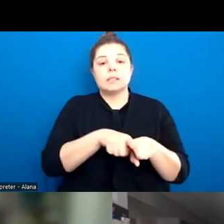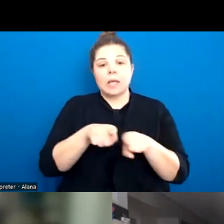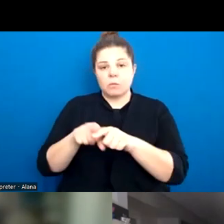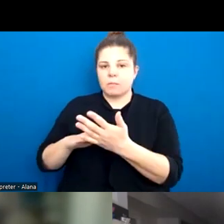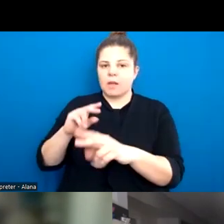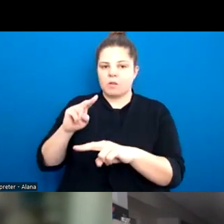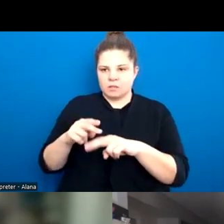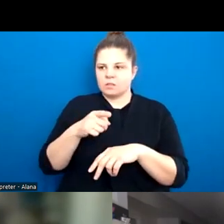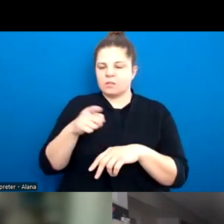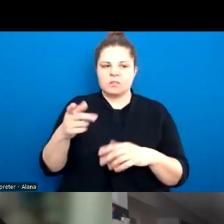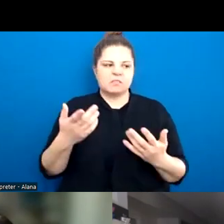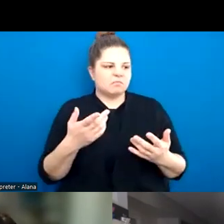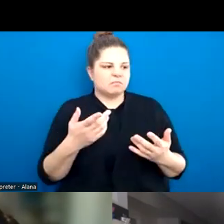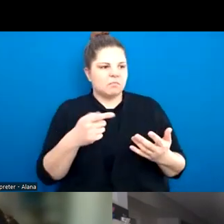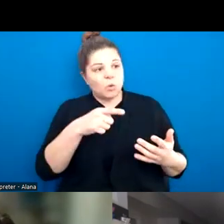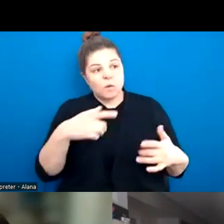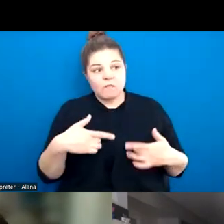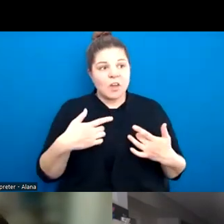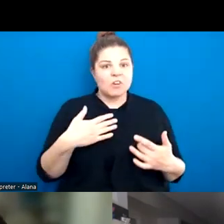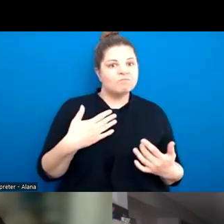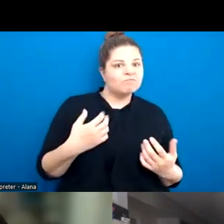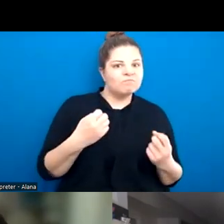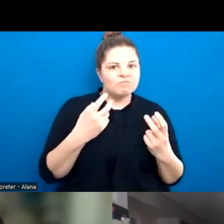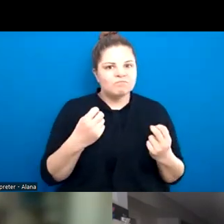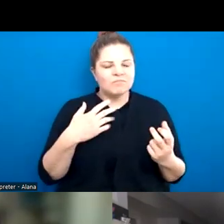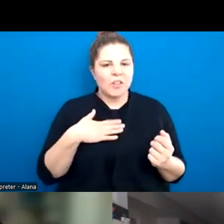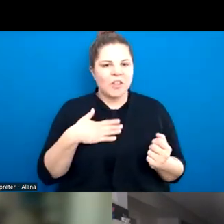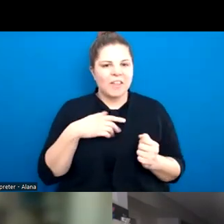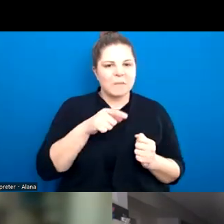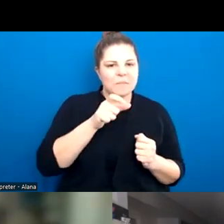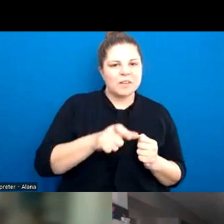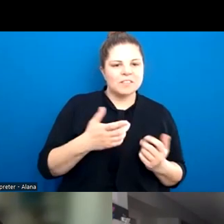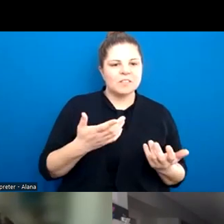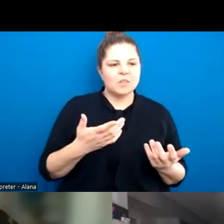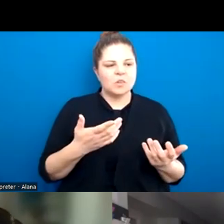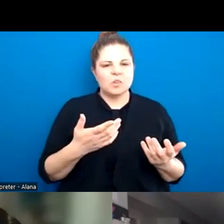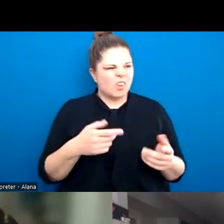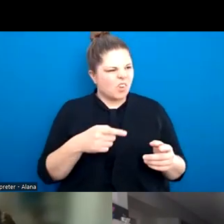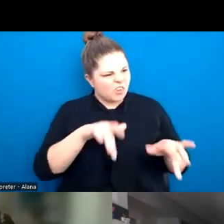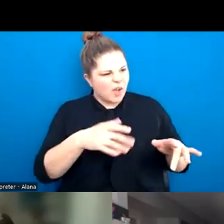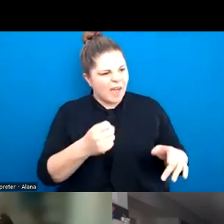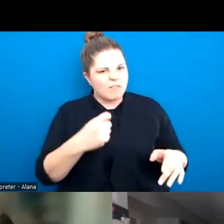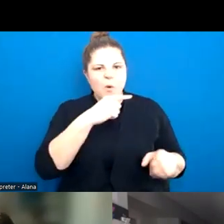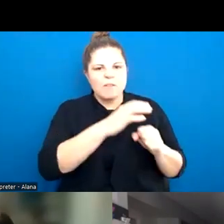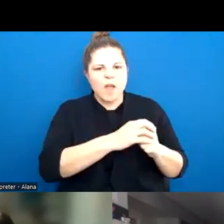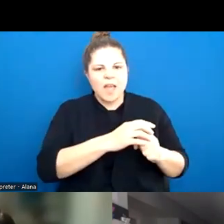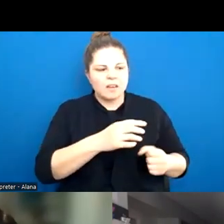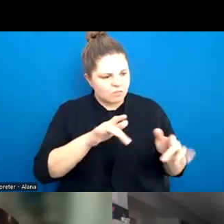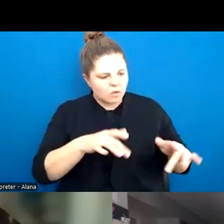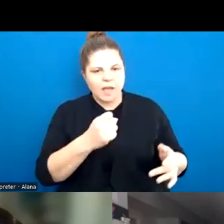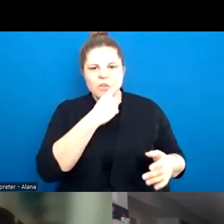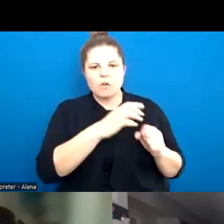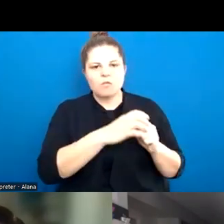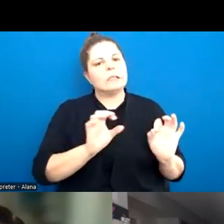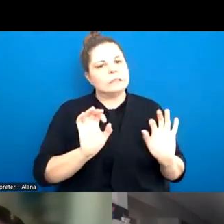feeling attracted to someone or feeling, but not kind of saying, oh, don't you have, I don't have a boyfriend yet or a girlfriend yet is really important